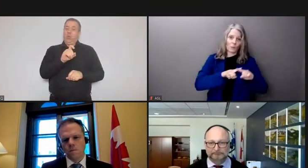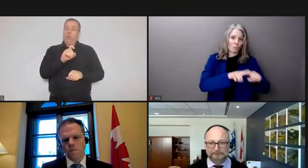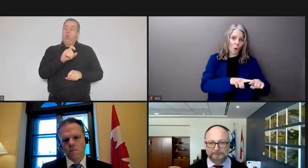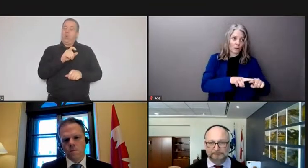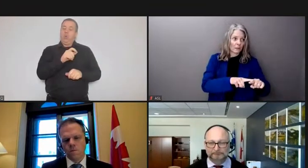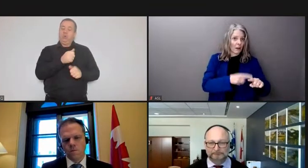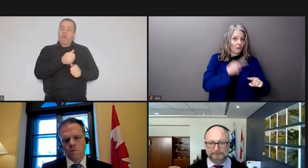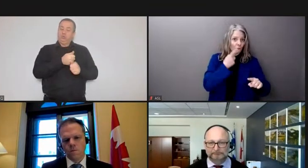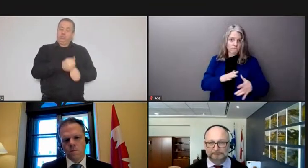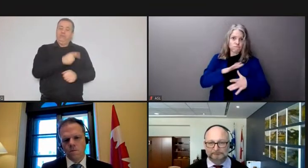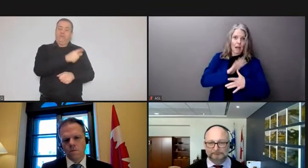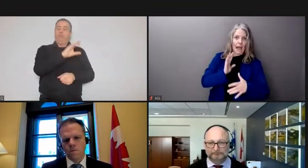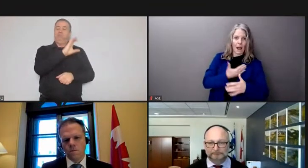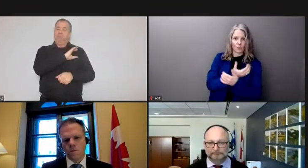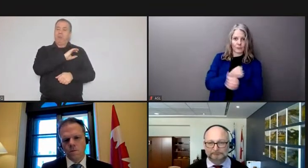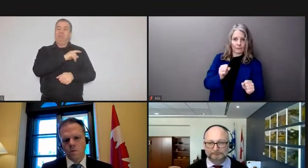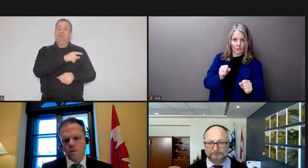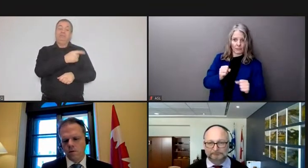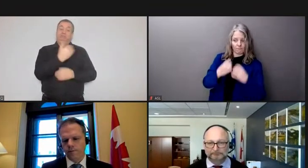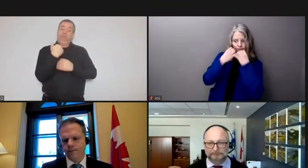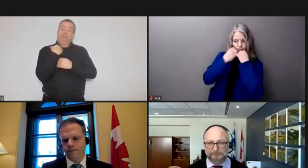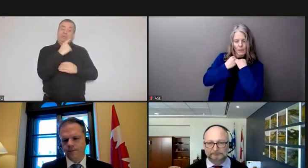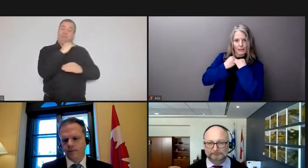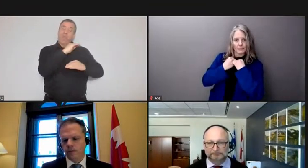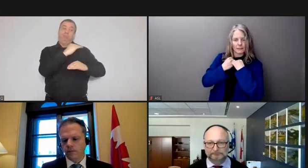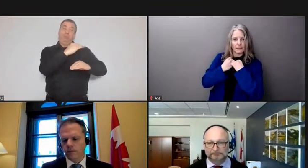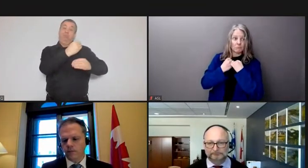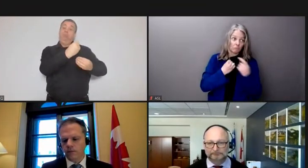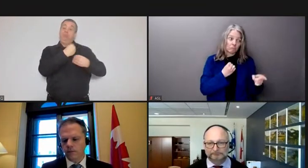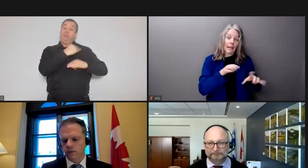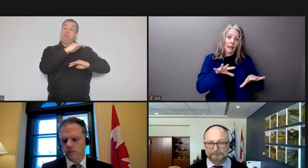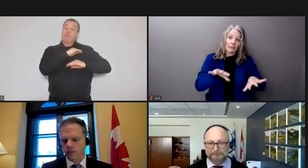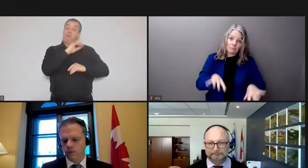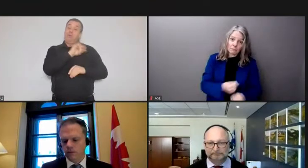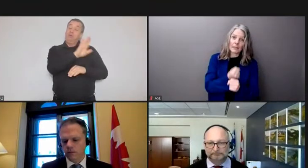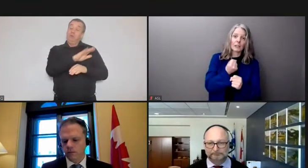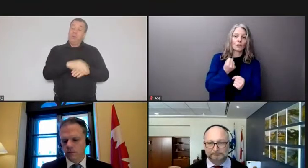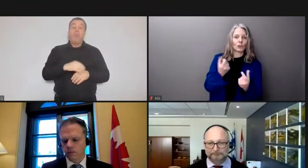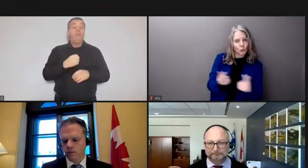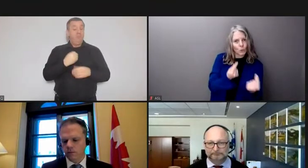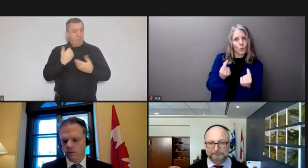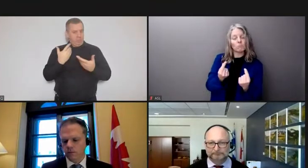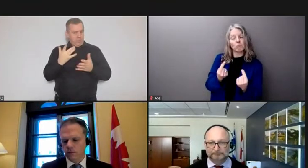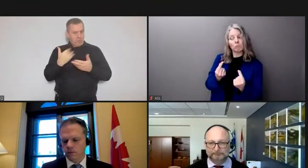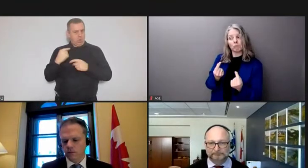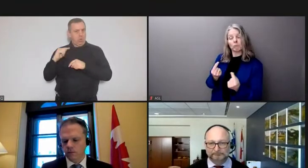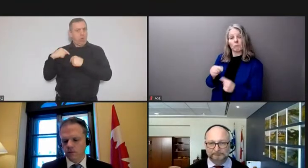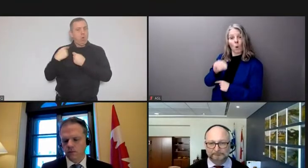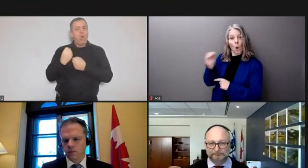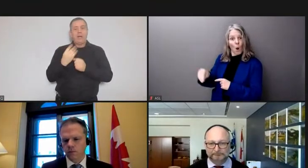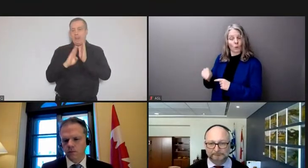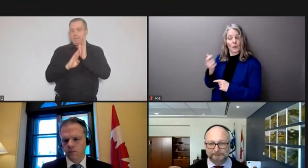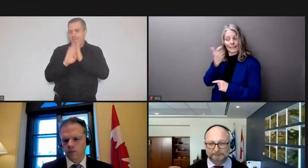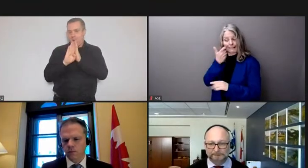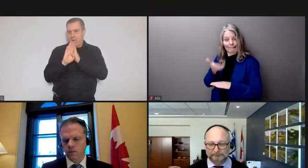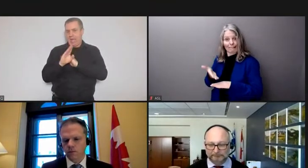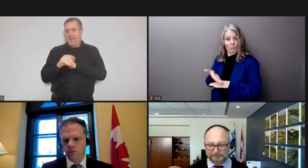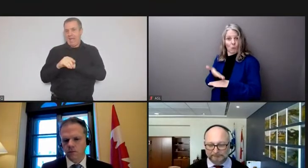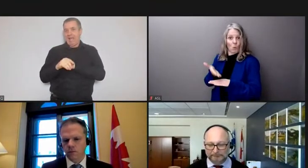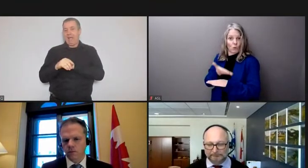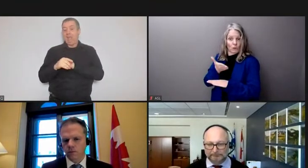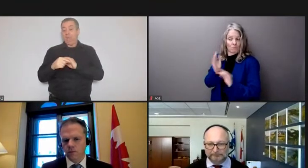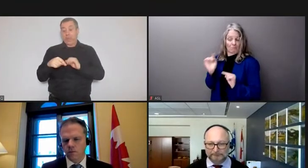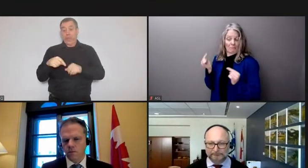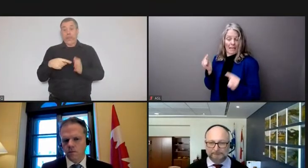doing and while we've made some progress in particular here in Ottawa over the course of the last 24 hours